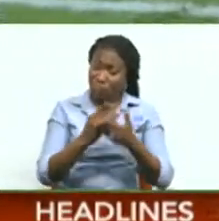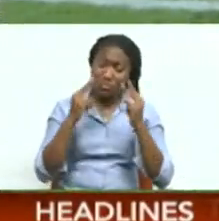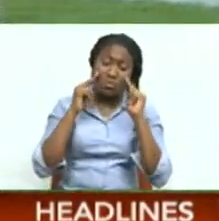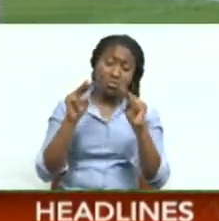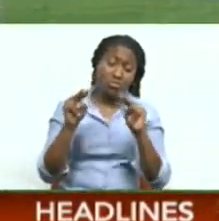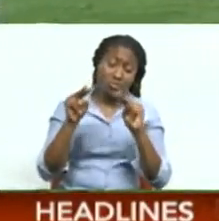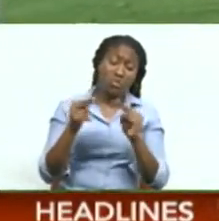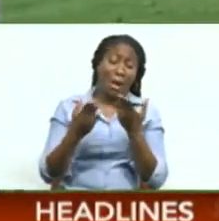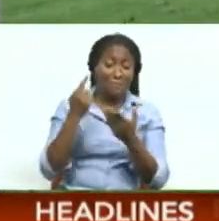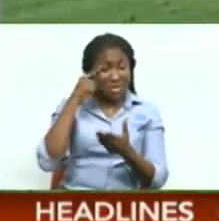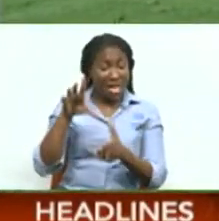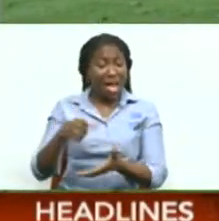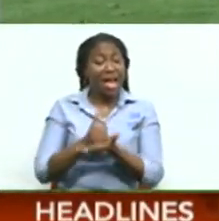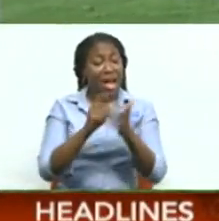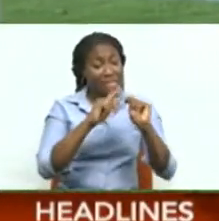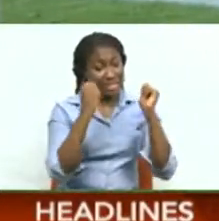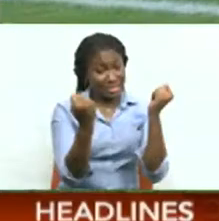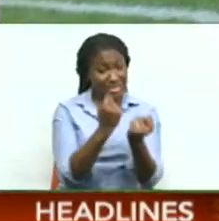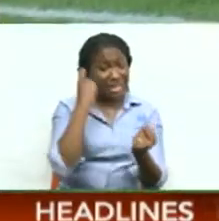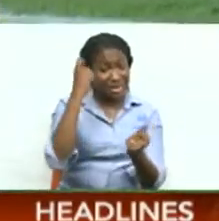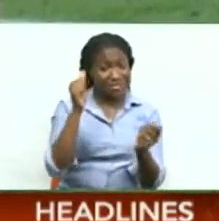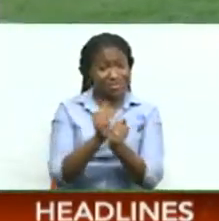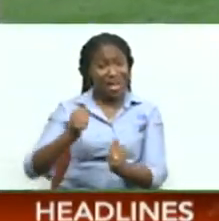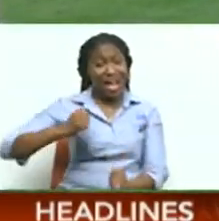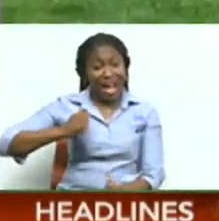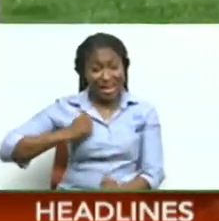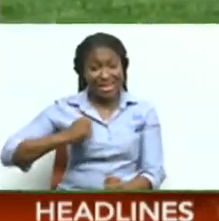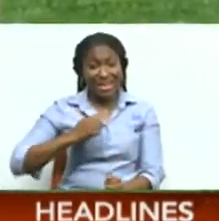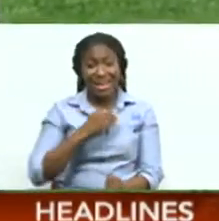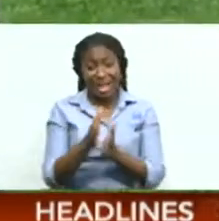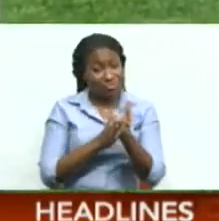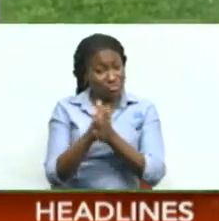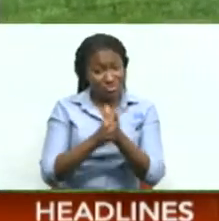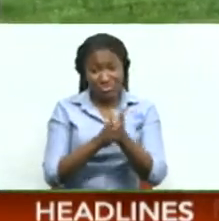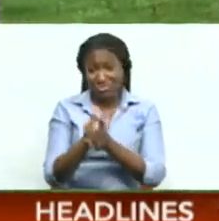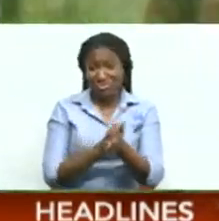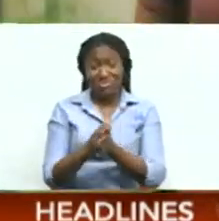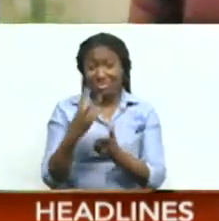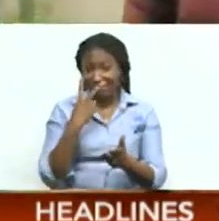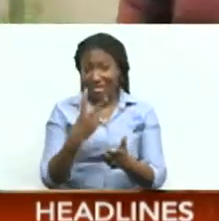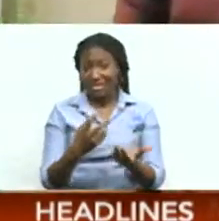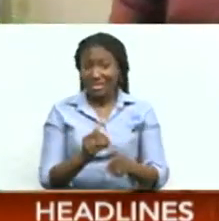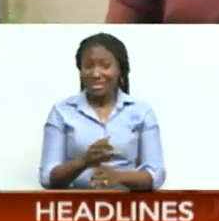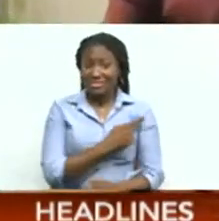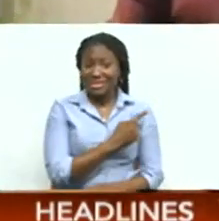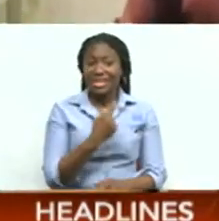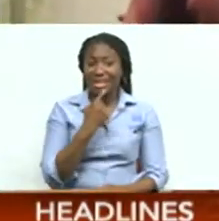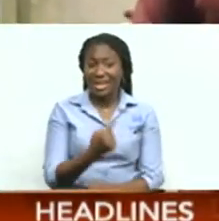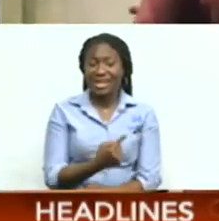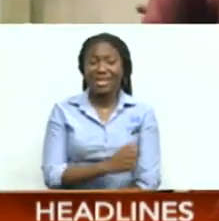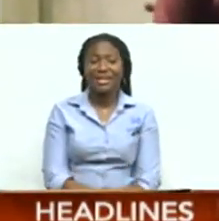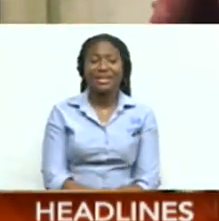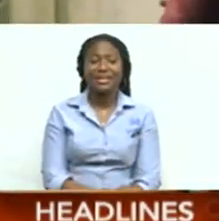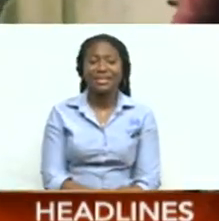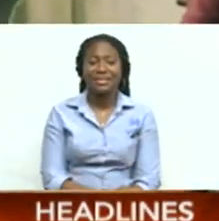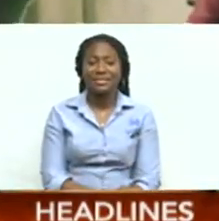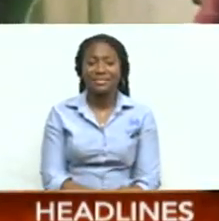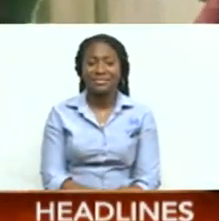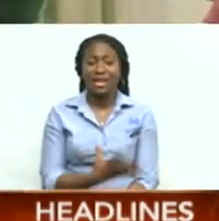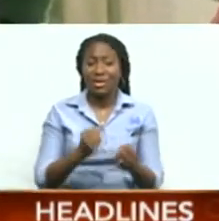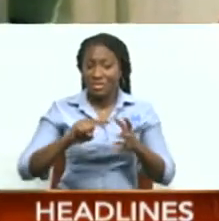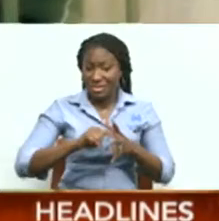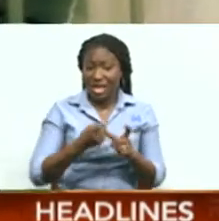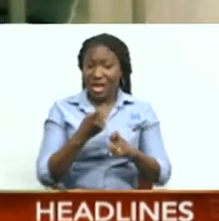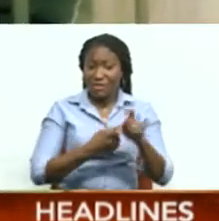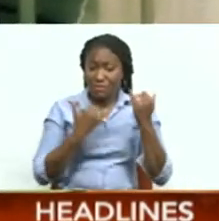red, white and black For the crucial encounter against Canada And eager to make his impact Usually I just start from now I